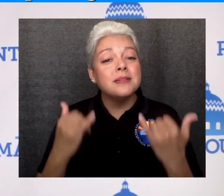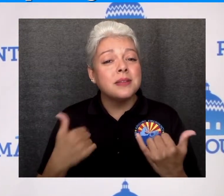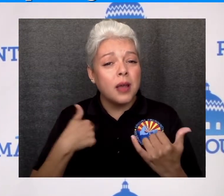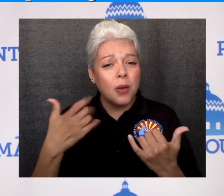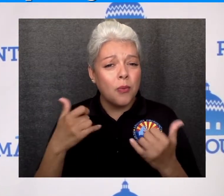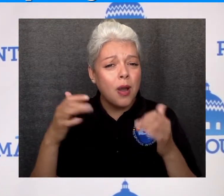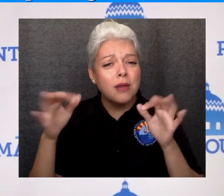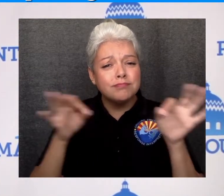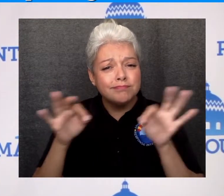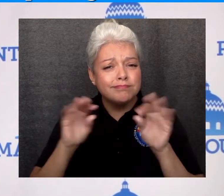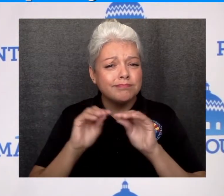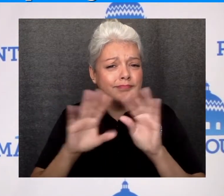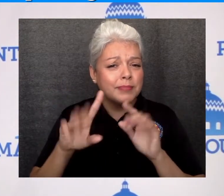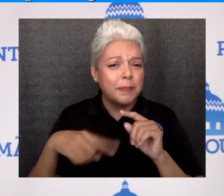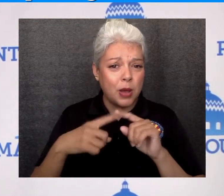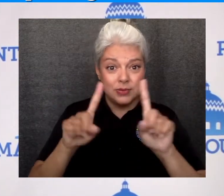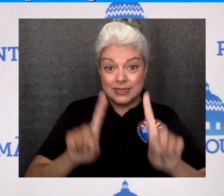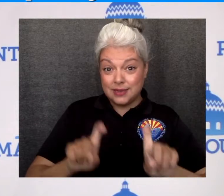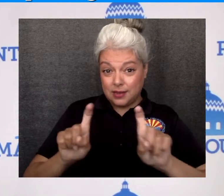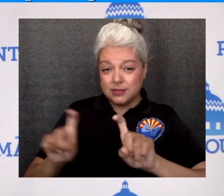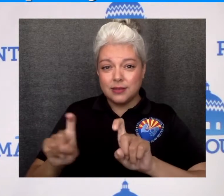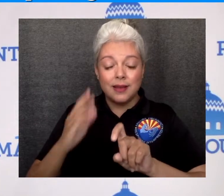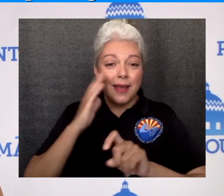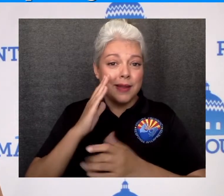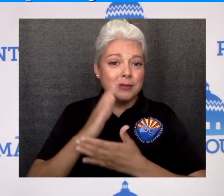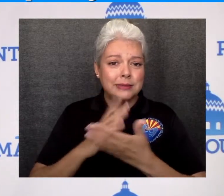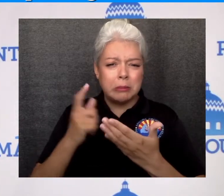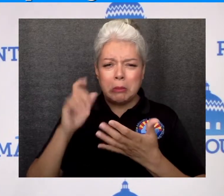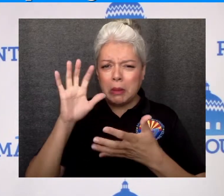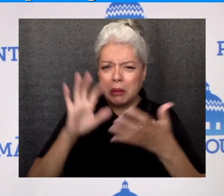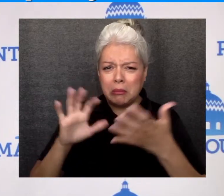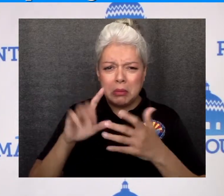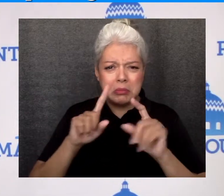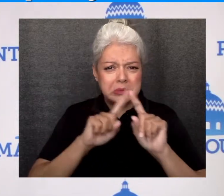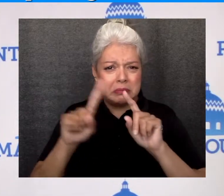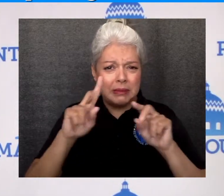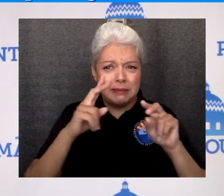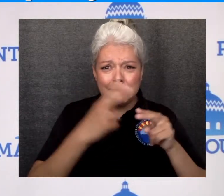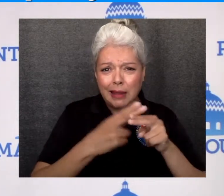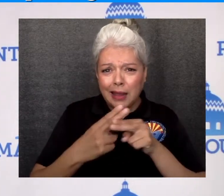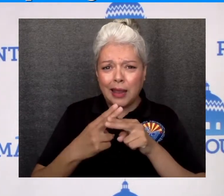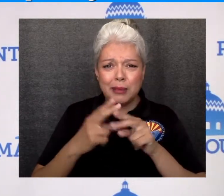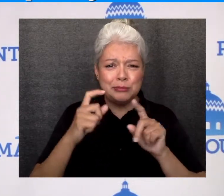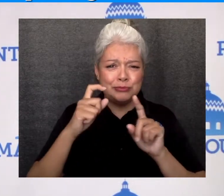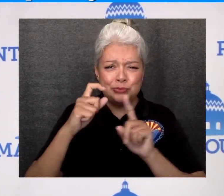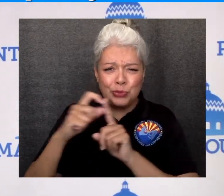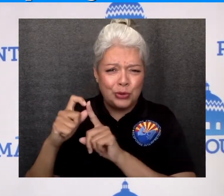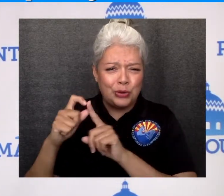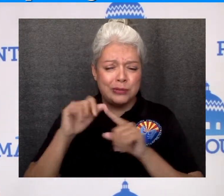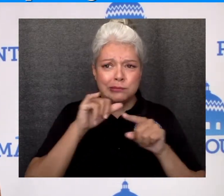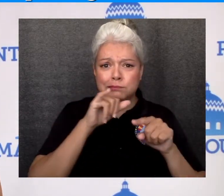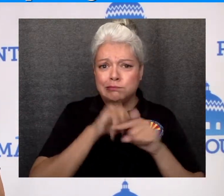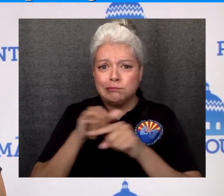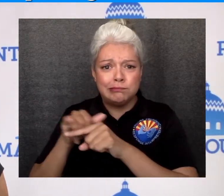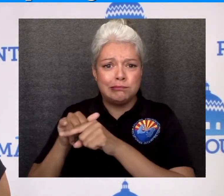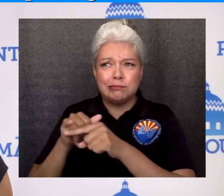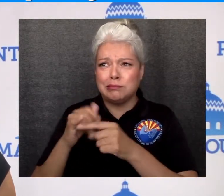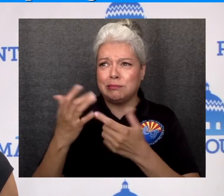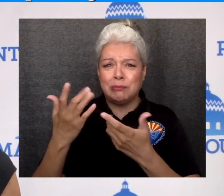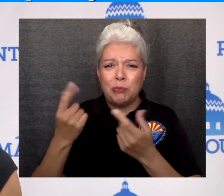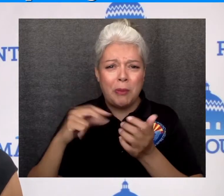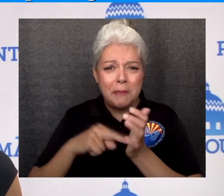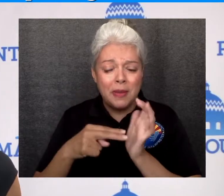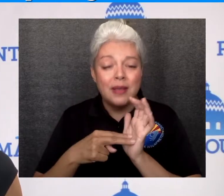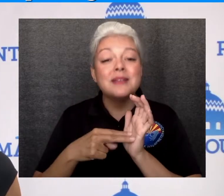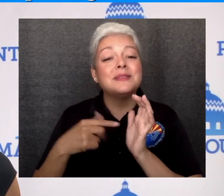to talk to you just a little bit about the tests. I think it can be a little confusing. There's a lot of different names out there, a lot of different terms,